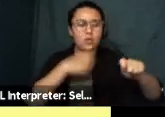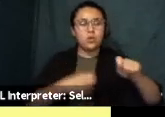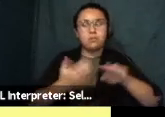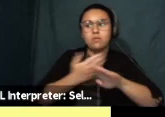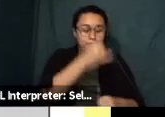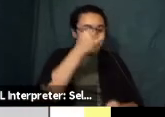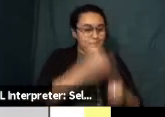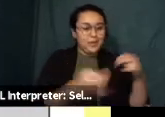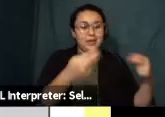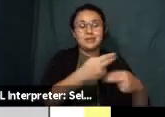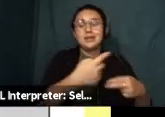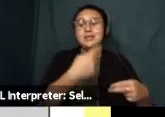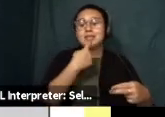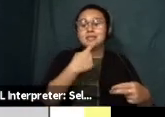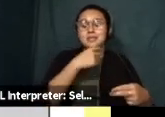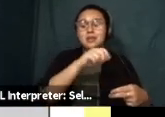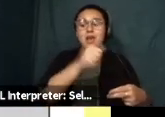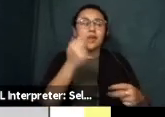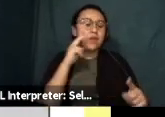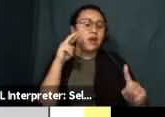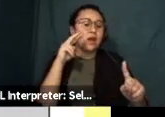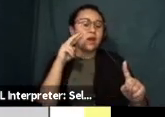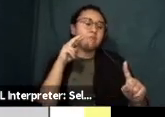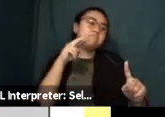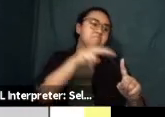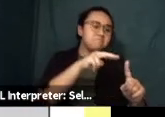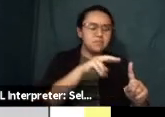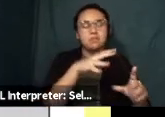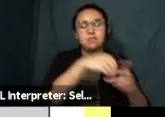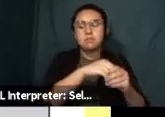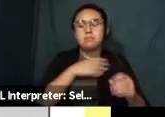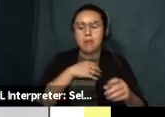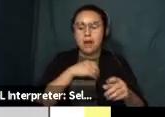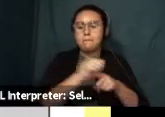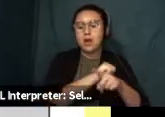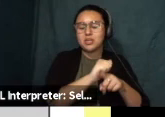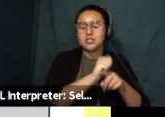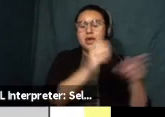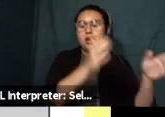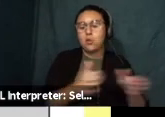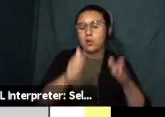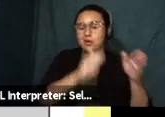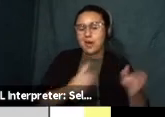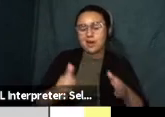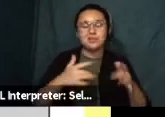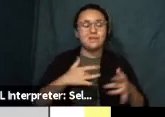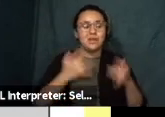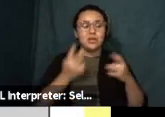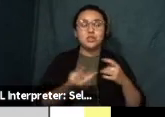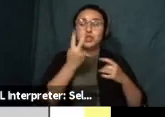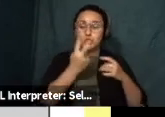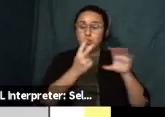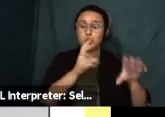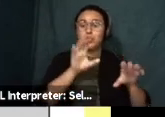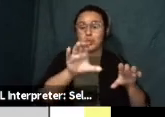visit their loved ones another aspect to my practice is that I organize events uh these are two events that I have organized the